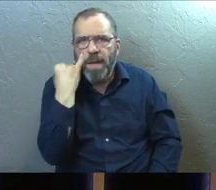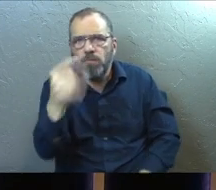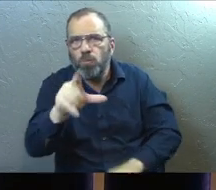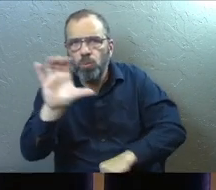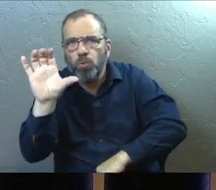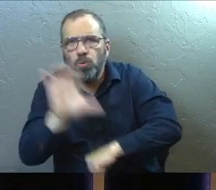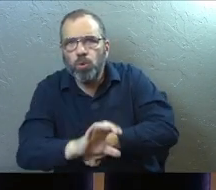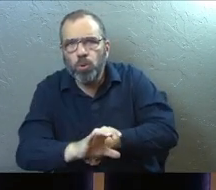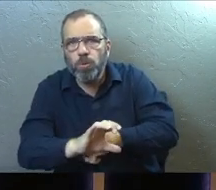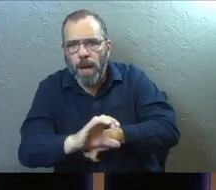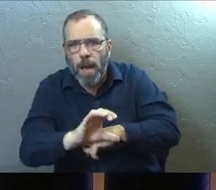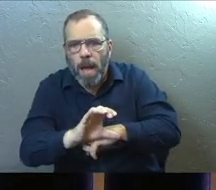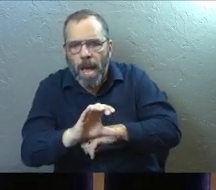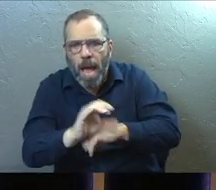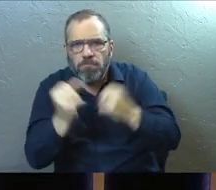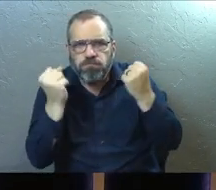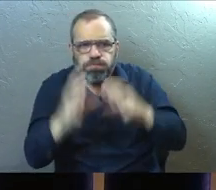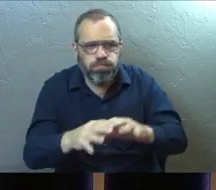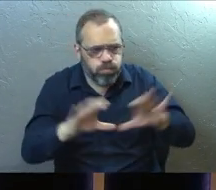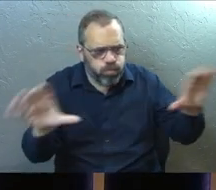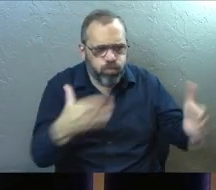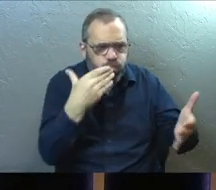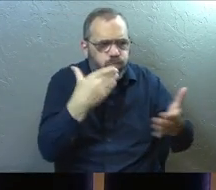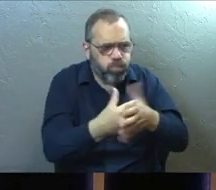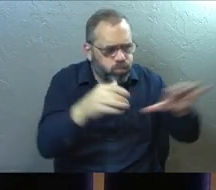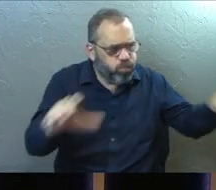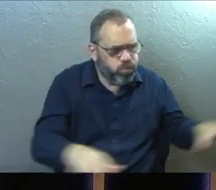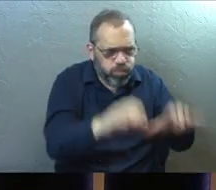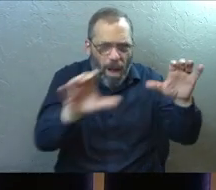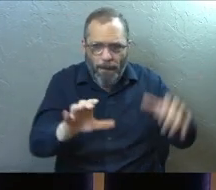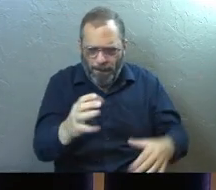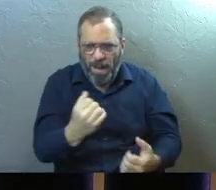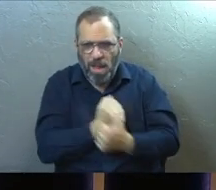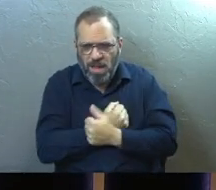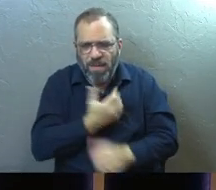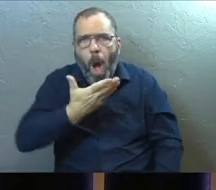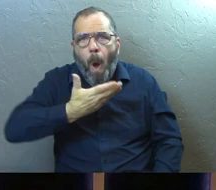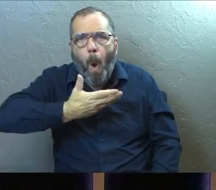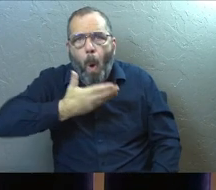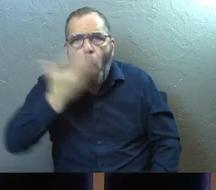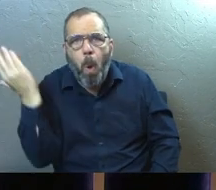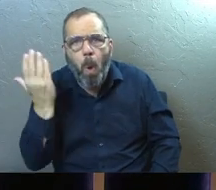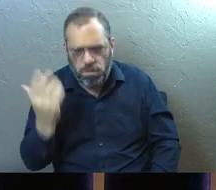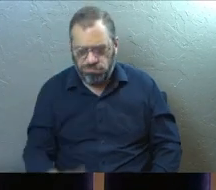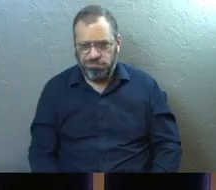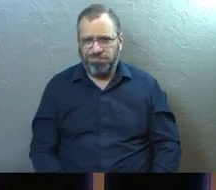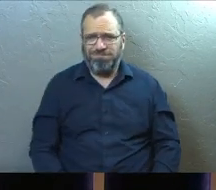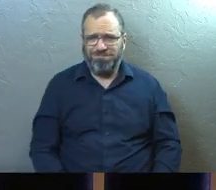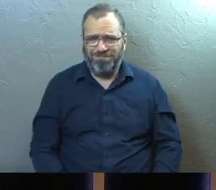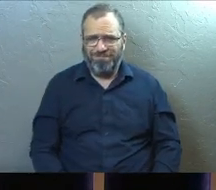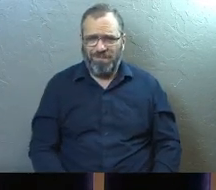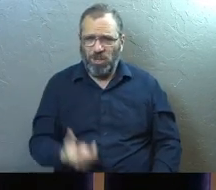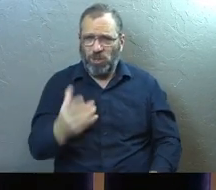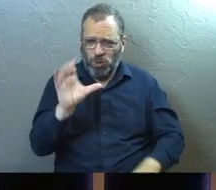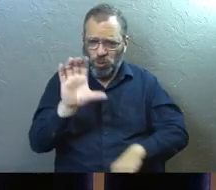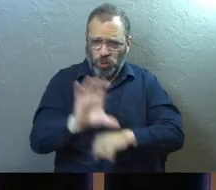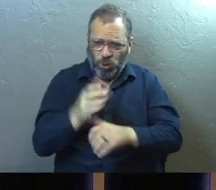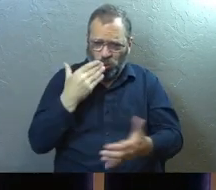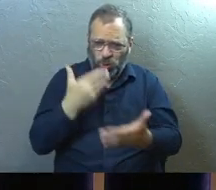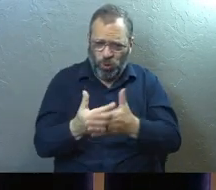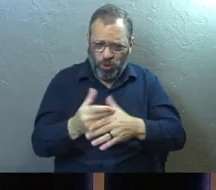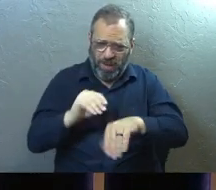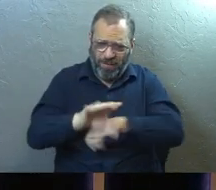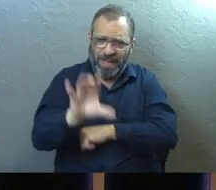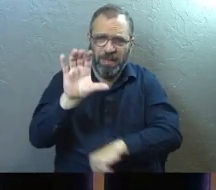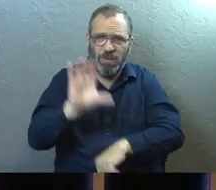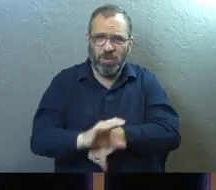church and you're doing so many good things, but the love is gone, I don't know that you're an effective church anymore.